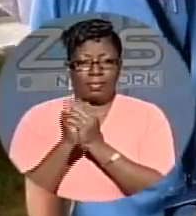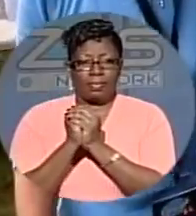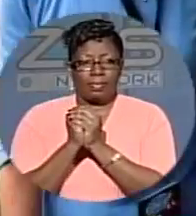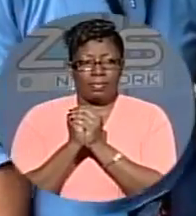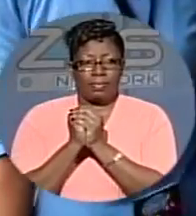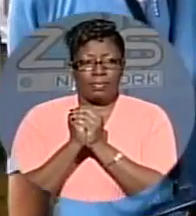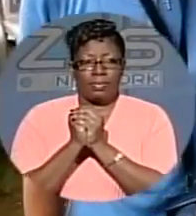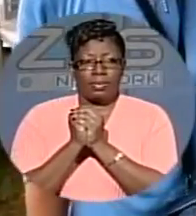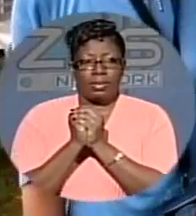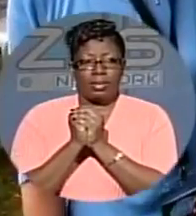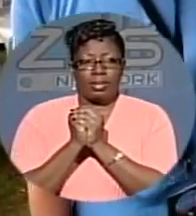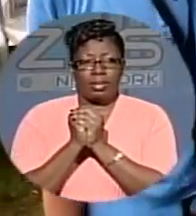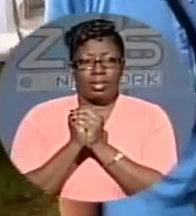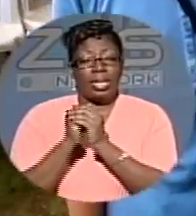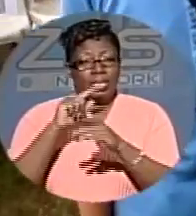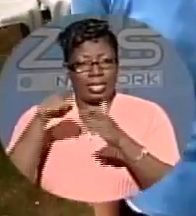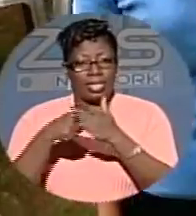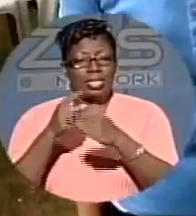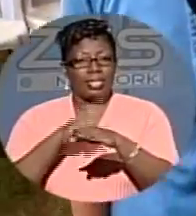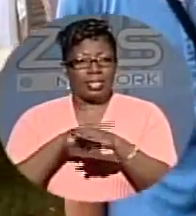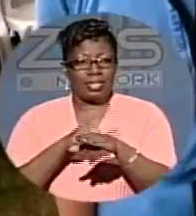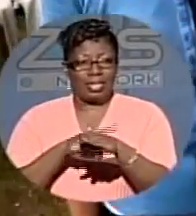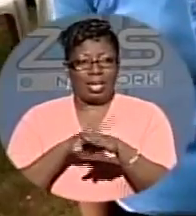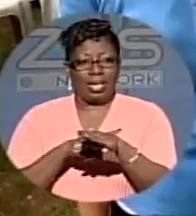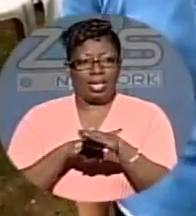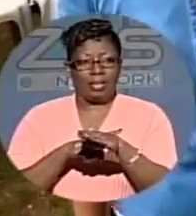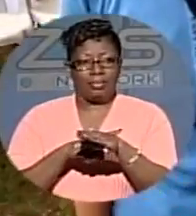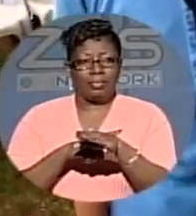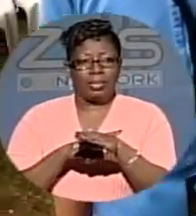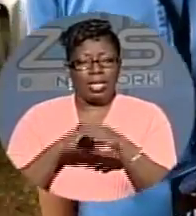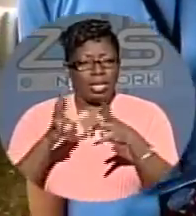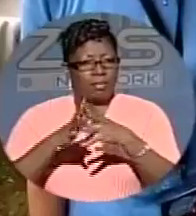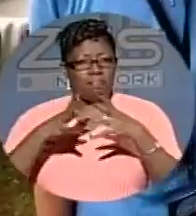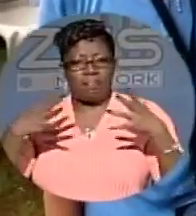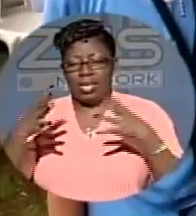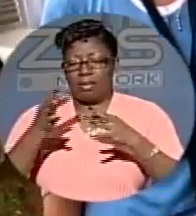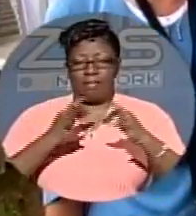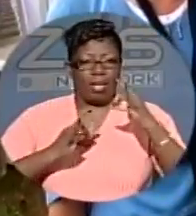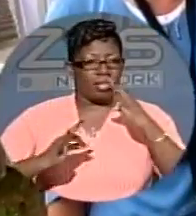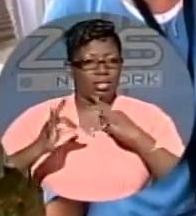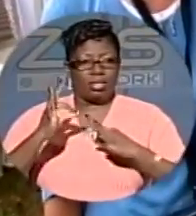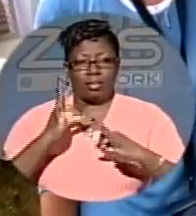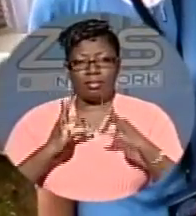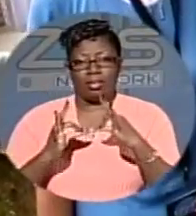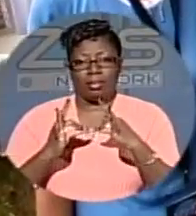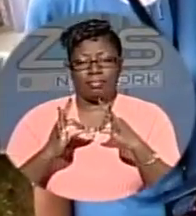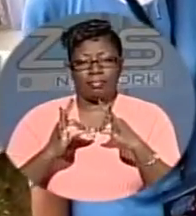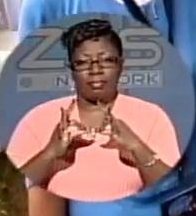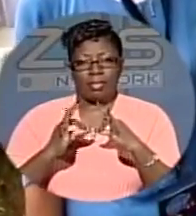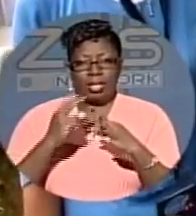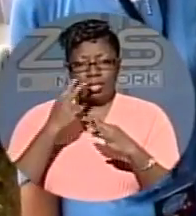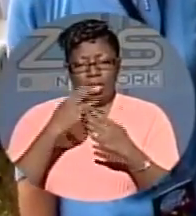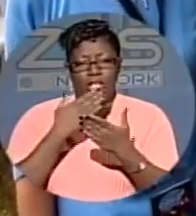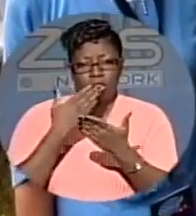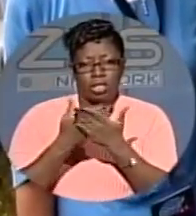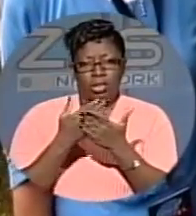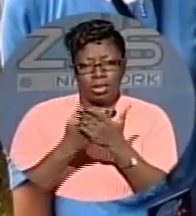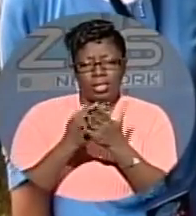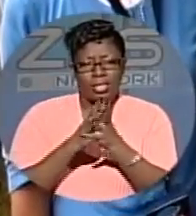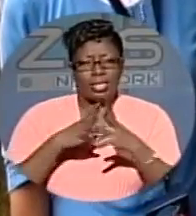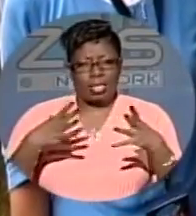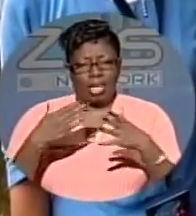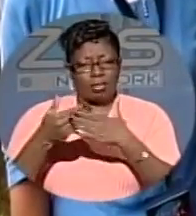This is her first time to take a party in such a big festival. And she thinks this is a great success.